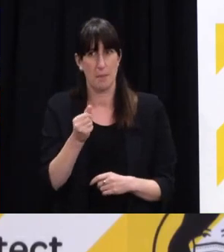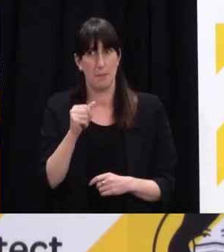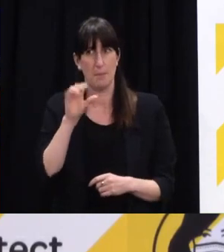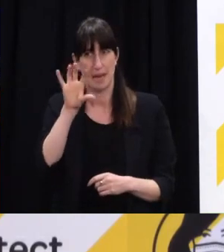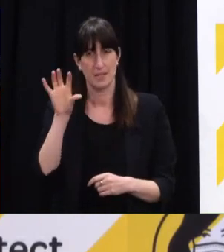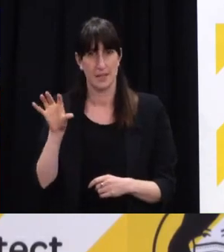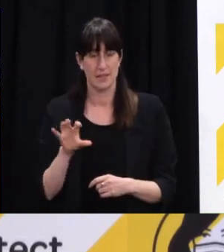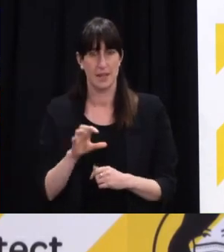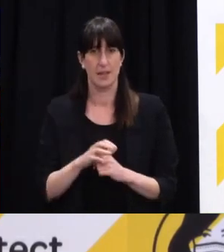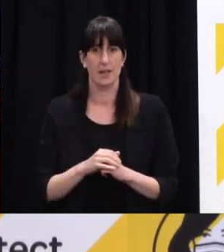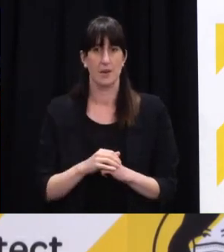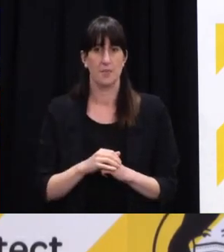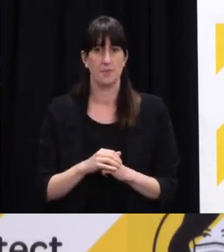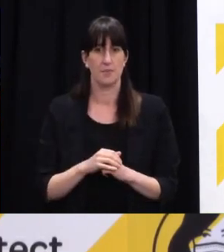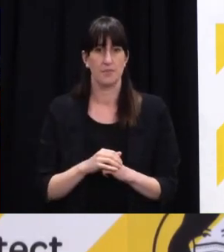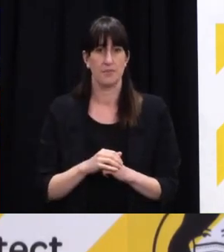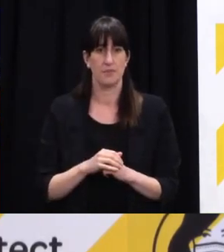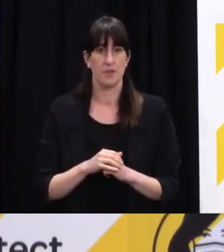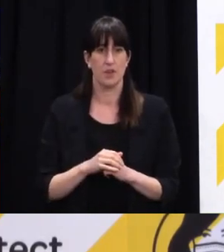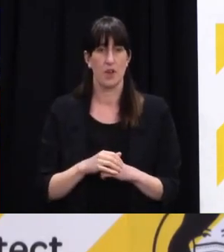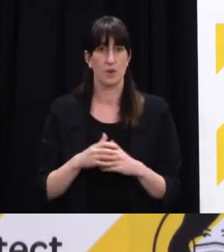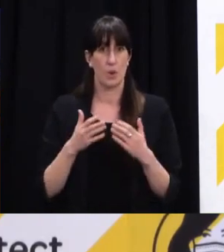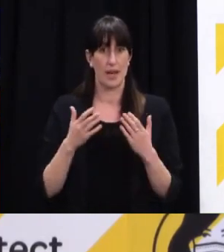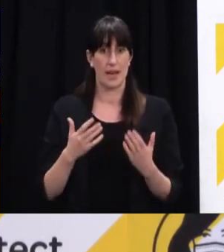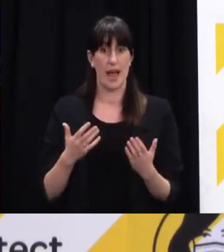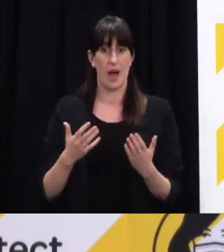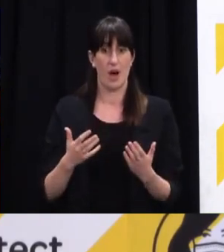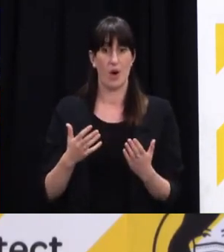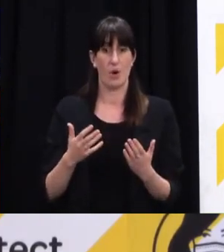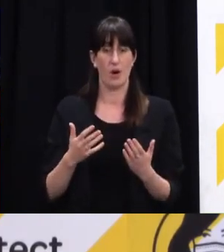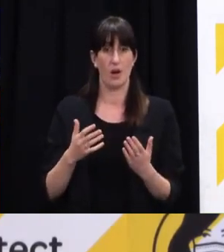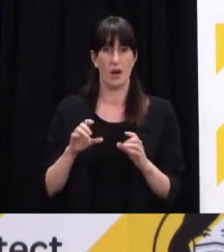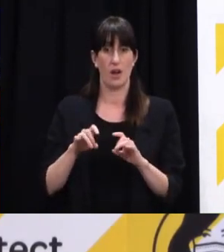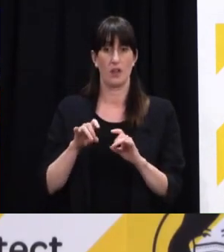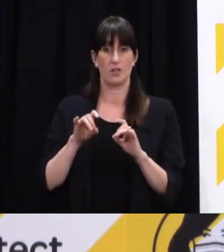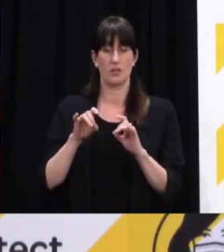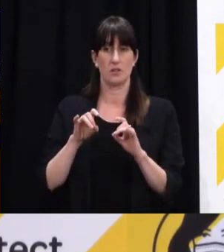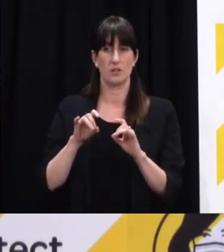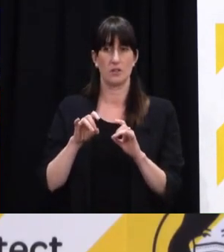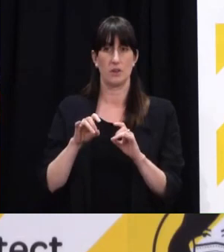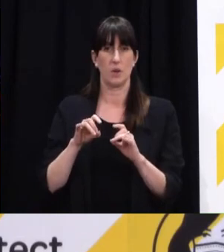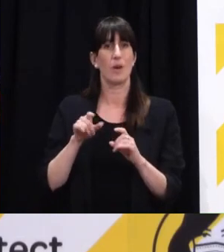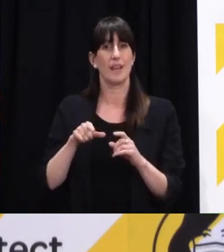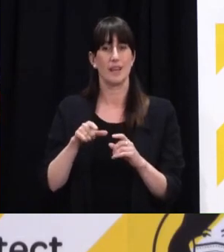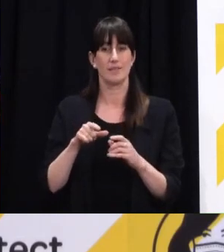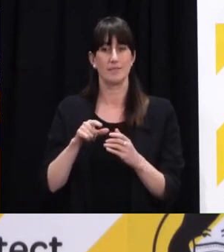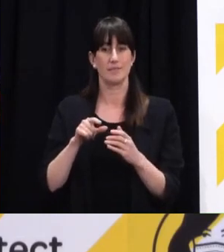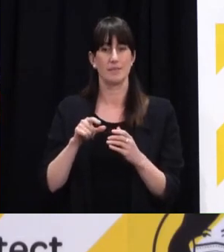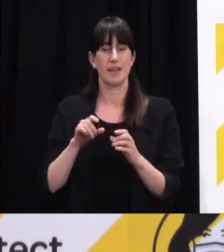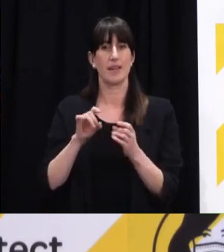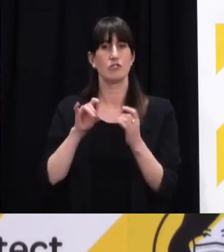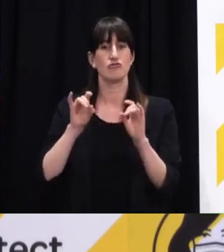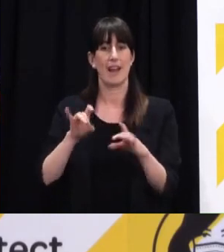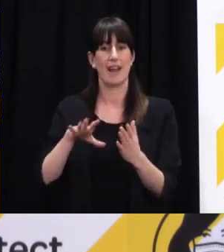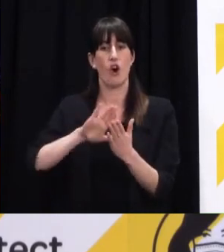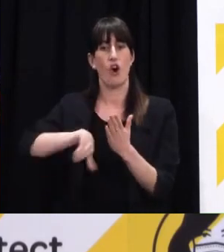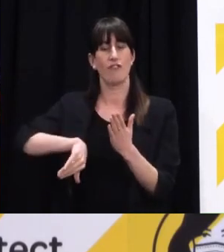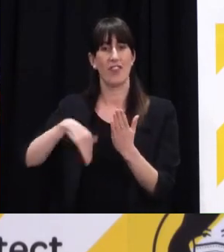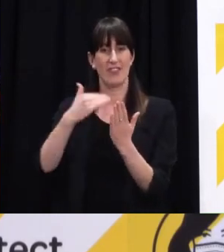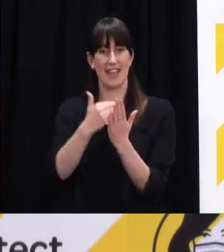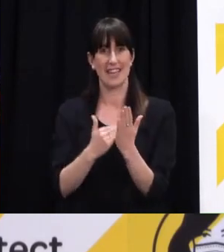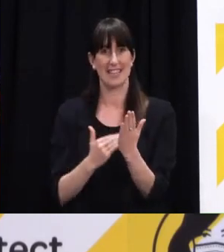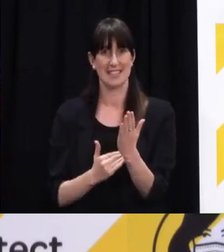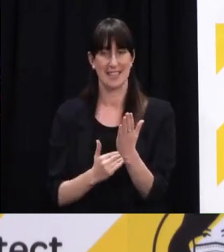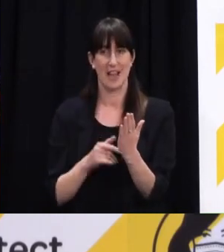do the work to take Australia off the list of countries that have an exemption from pre-departure testing, and that work has